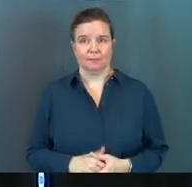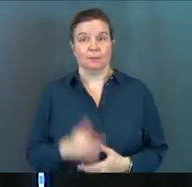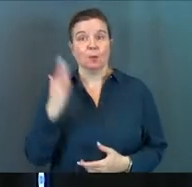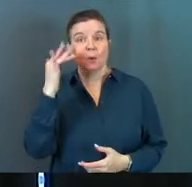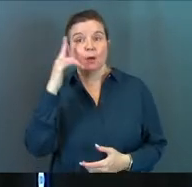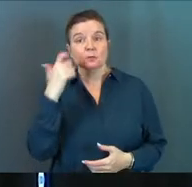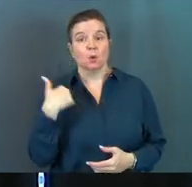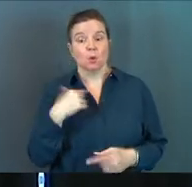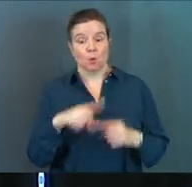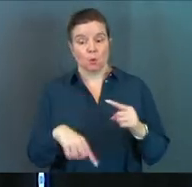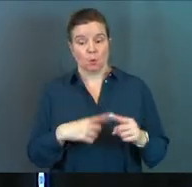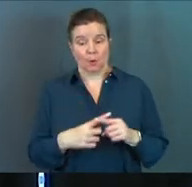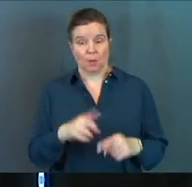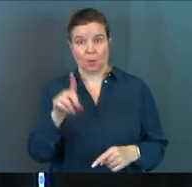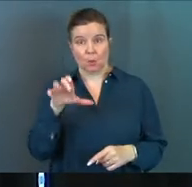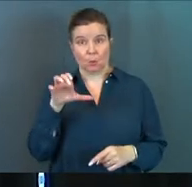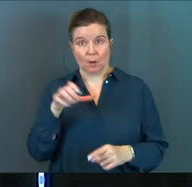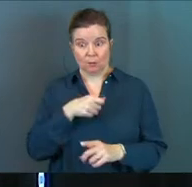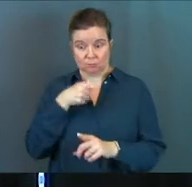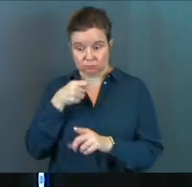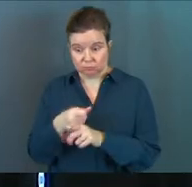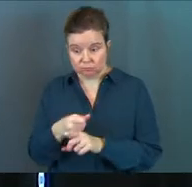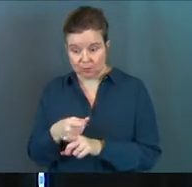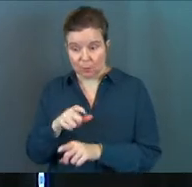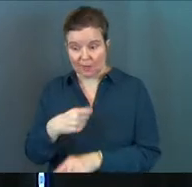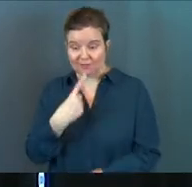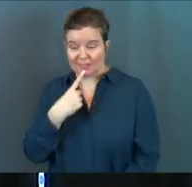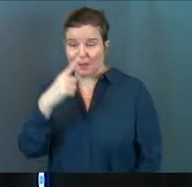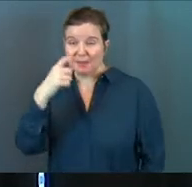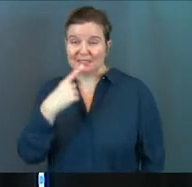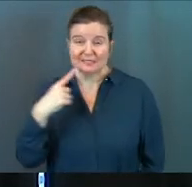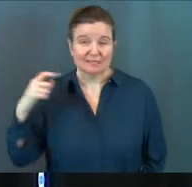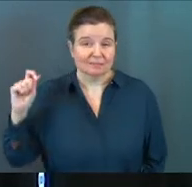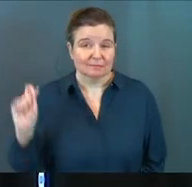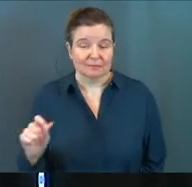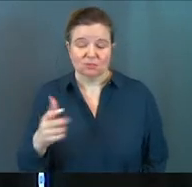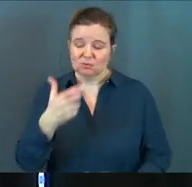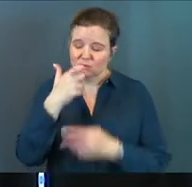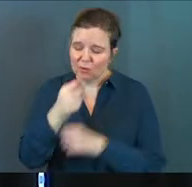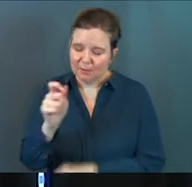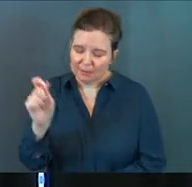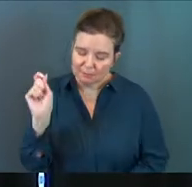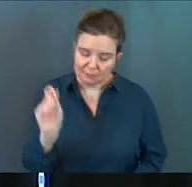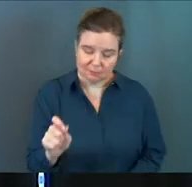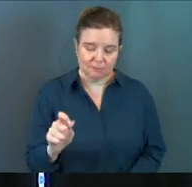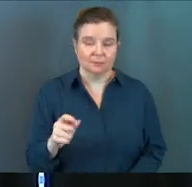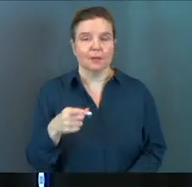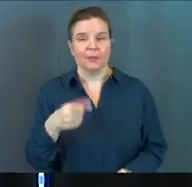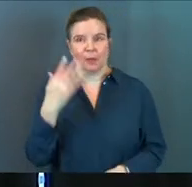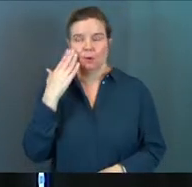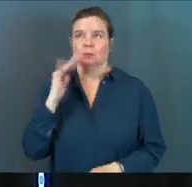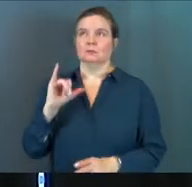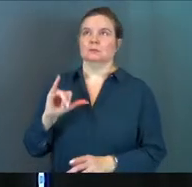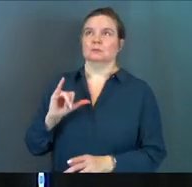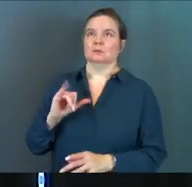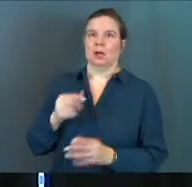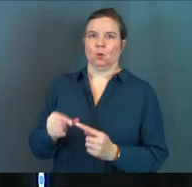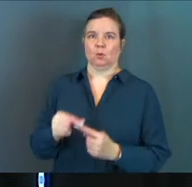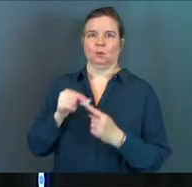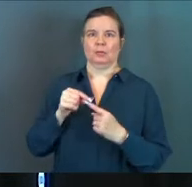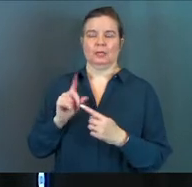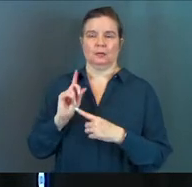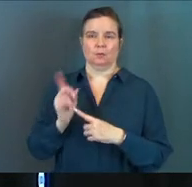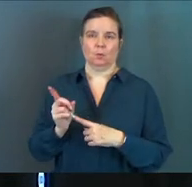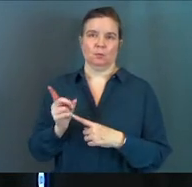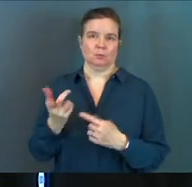Why? So that when the one hundred comes and we have to say, just trust me, they'll know how unique of a